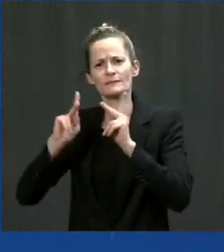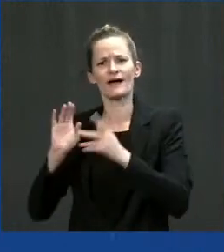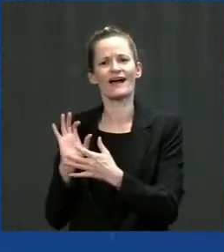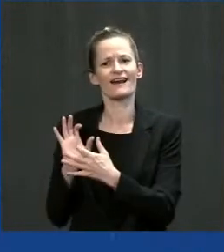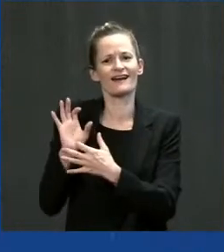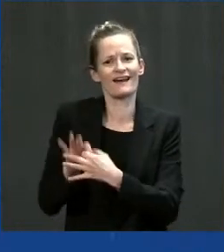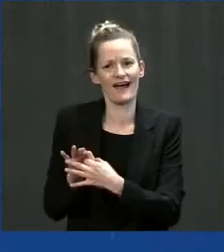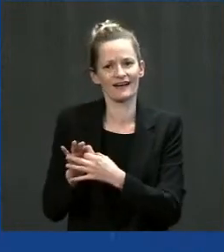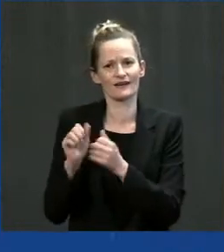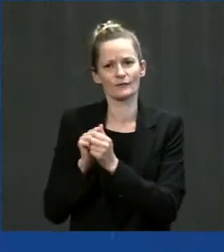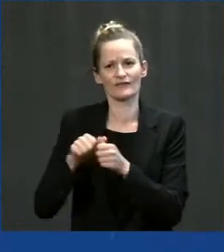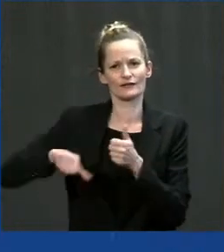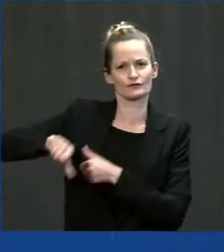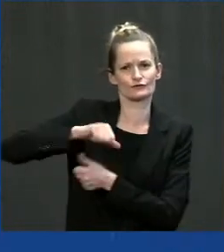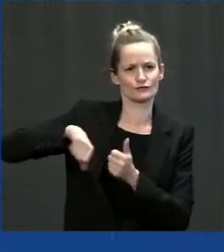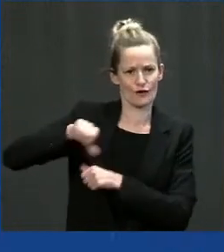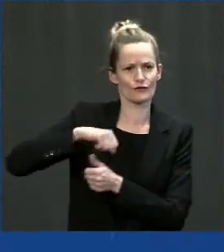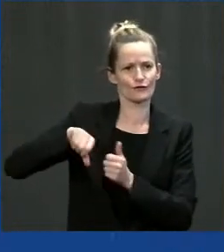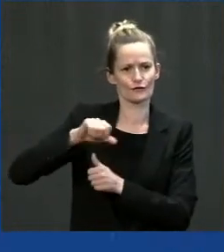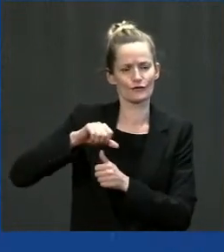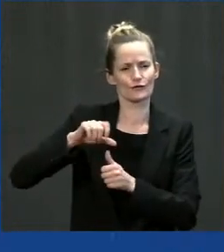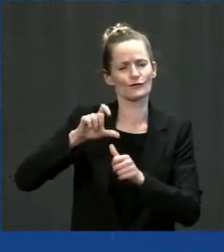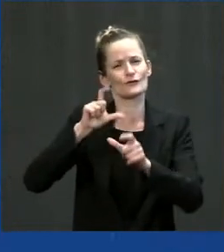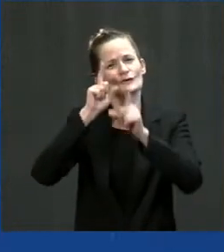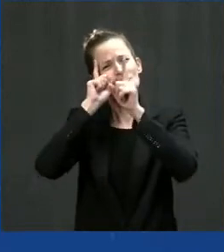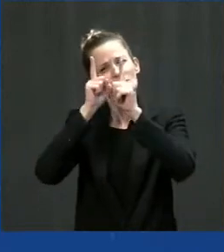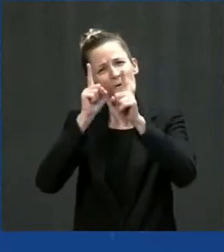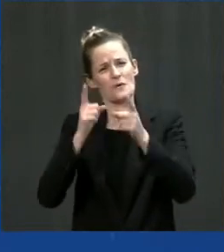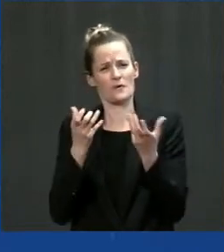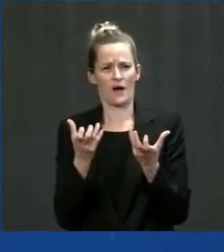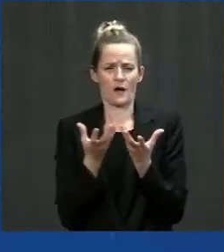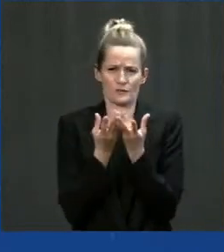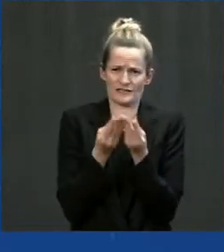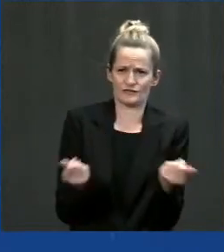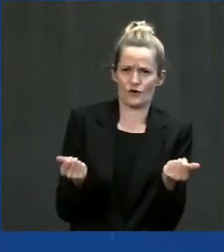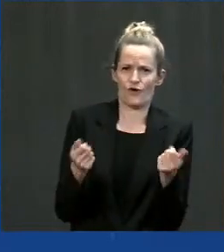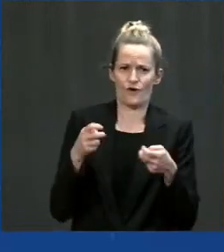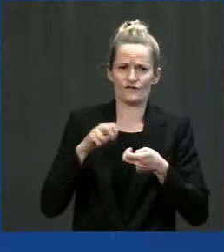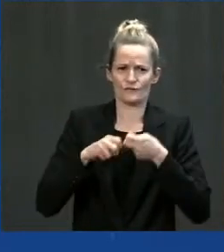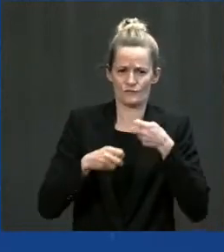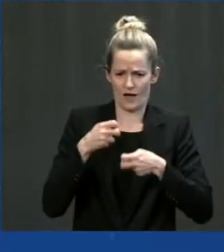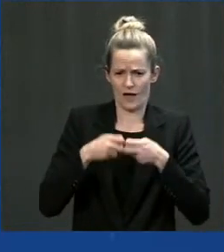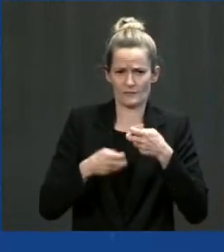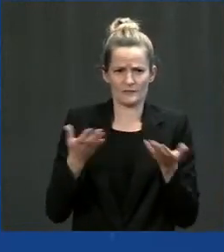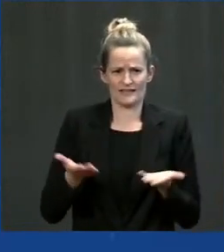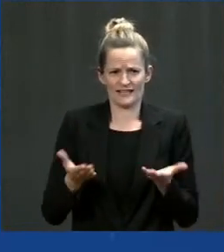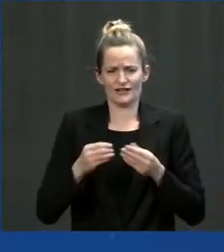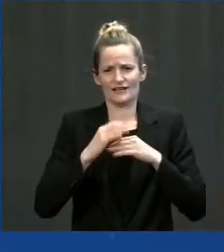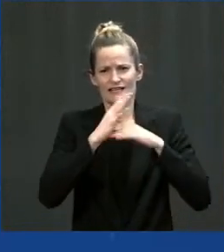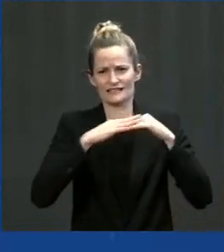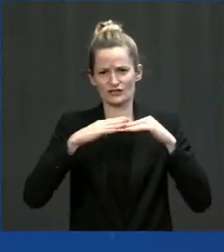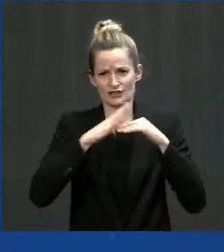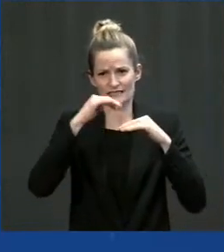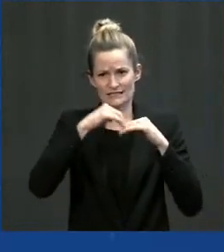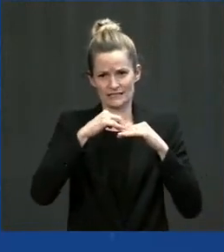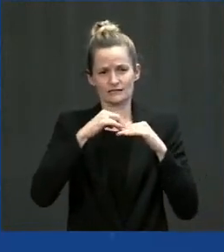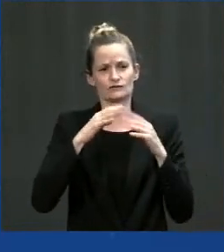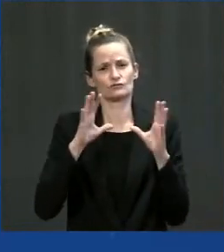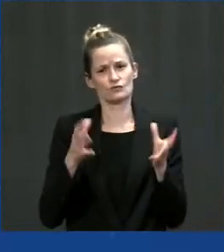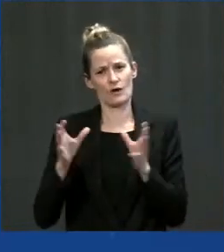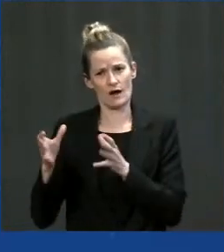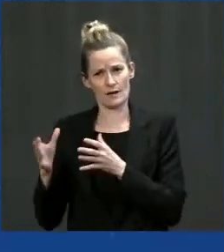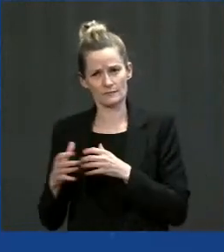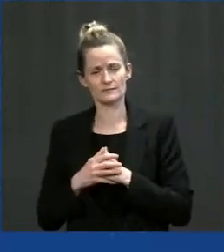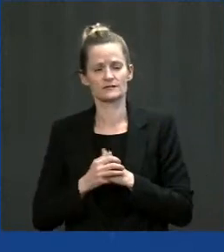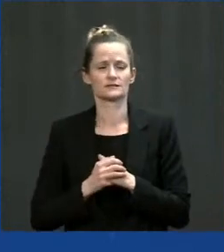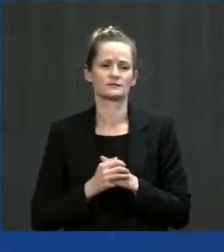meaningful manner with Tribal Nations. And that's why we have confidence when we work with your Department of Commerce that we can tailor these